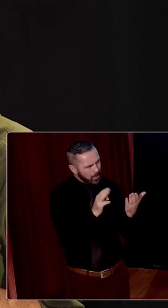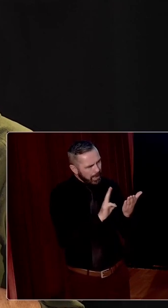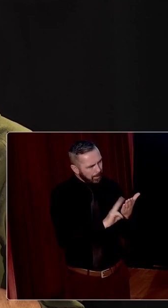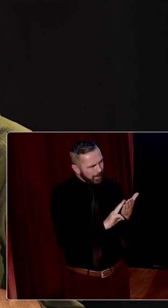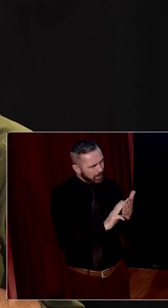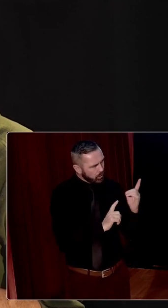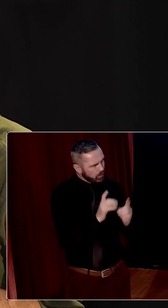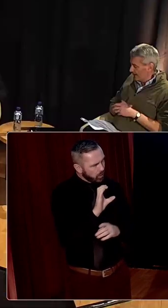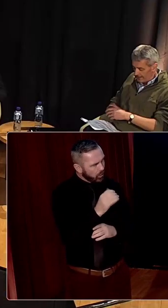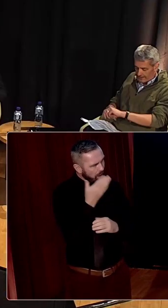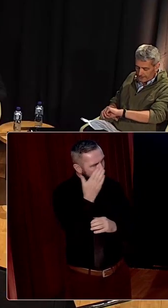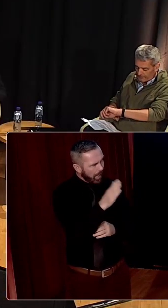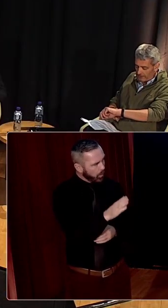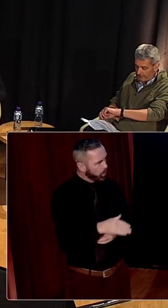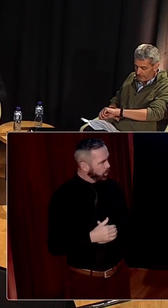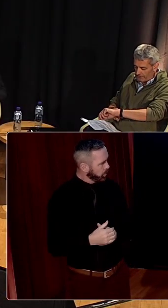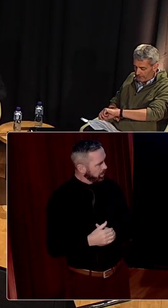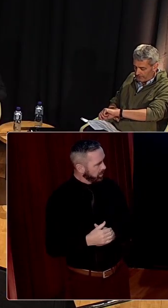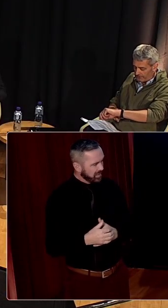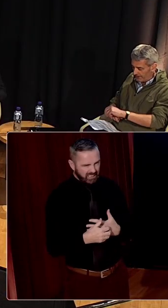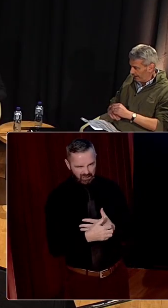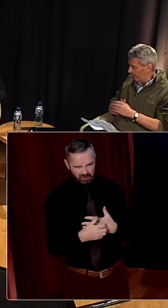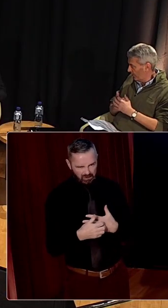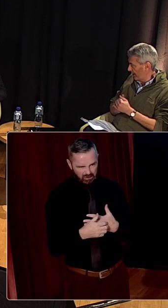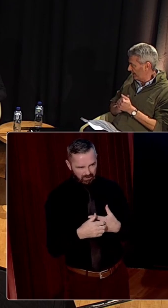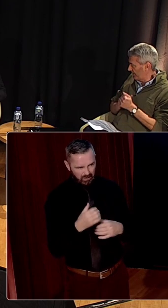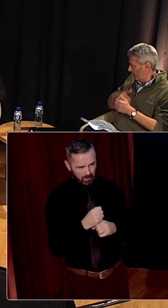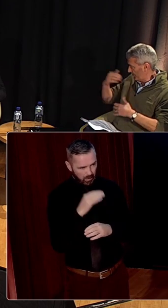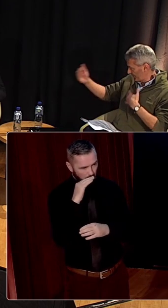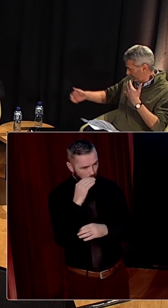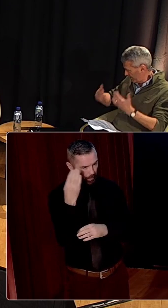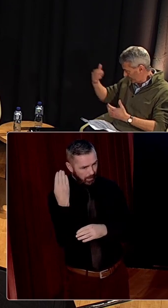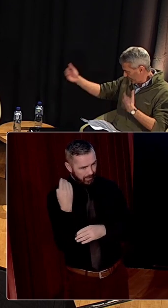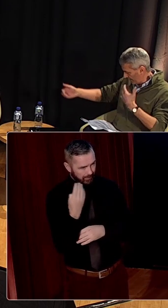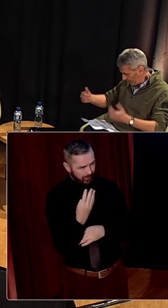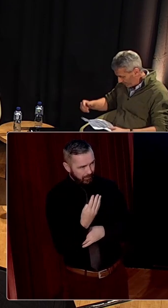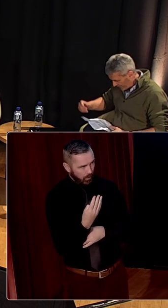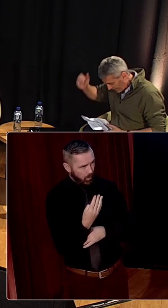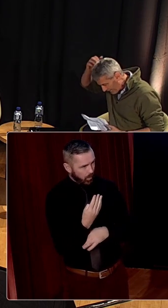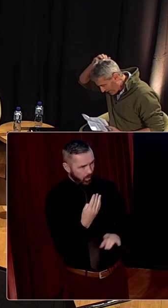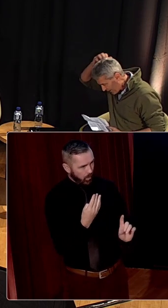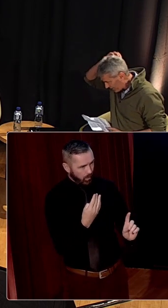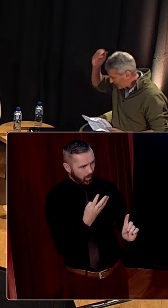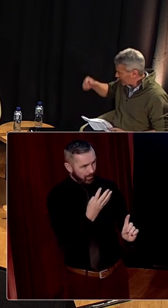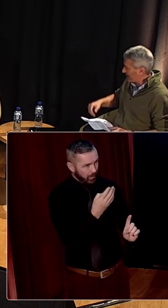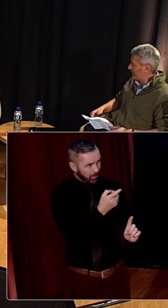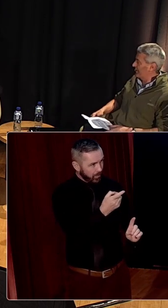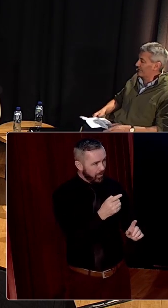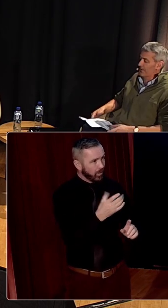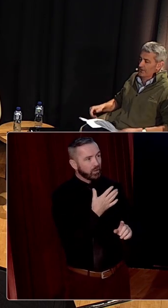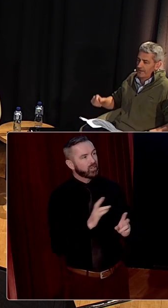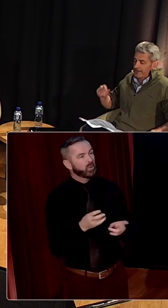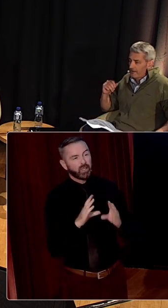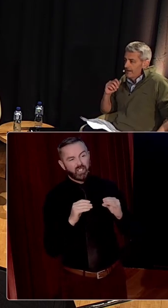does Connor allow us? He allows us. Well, we're talking up until quarter past four, but we're just having a chat. you